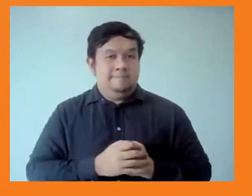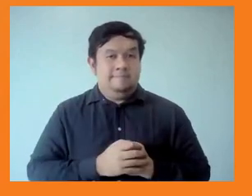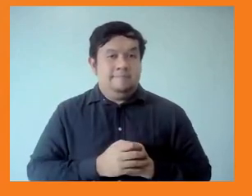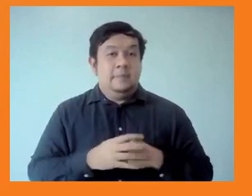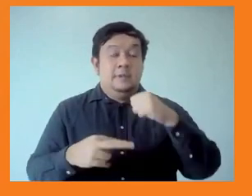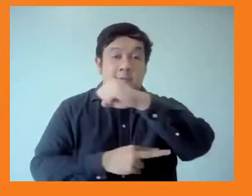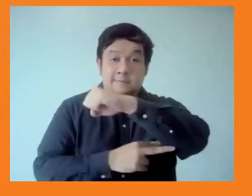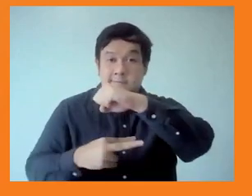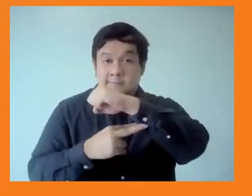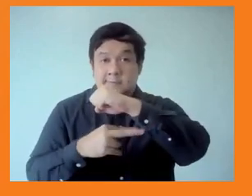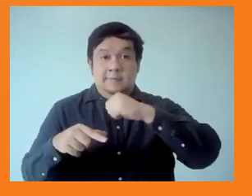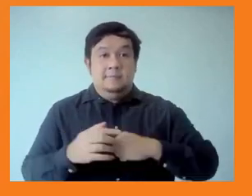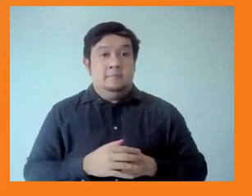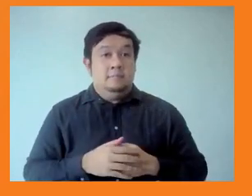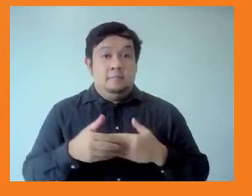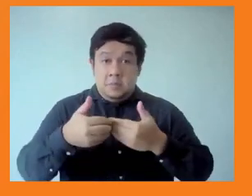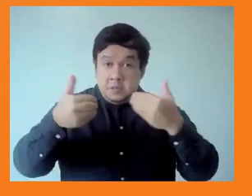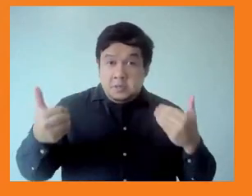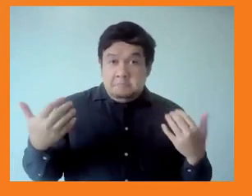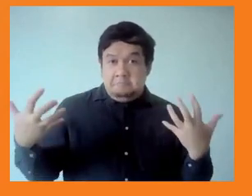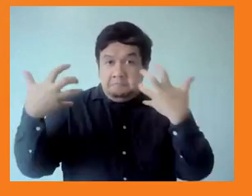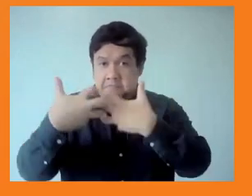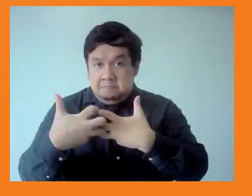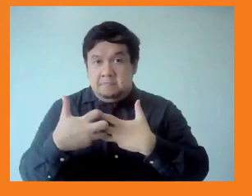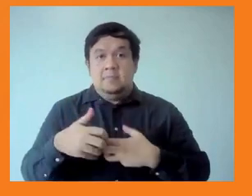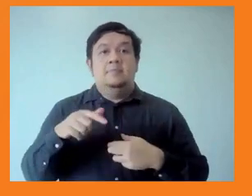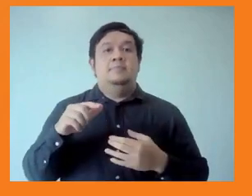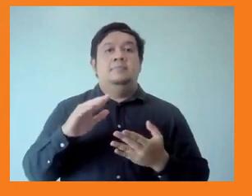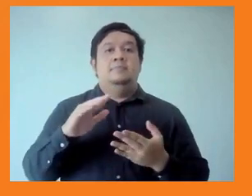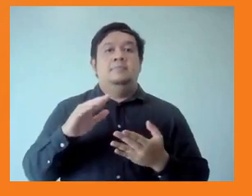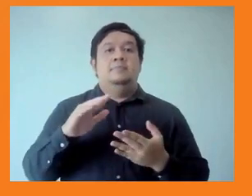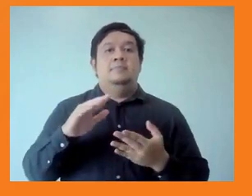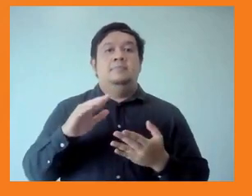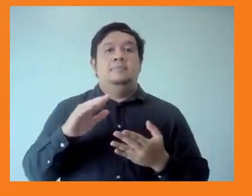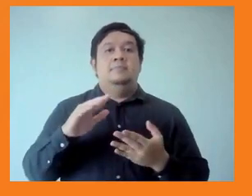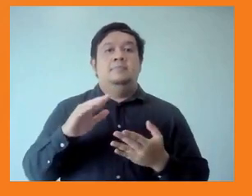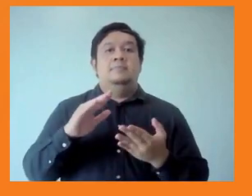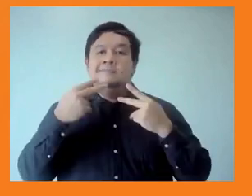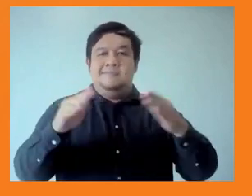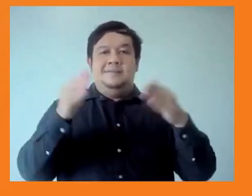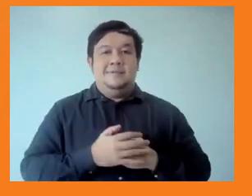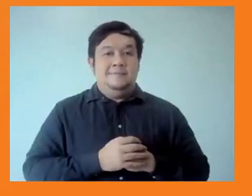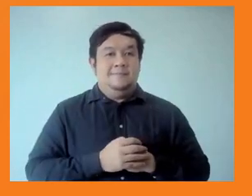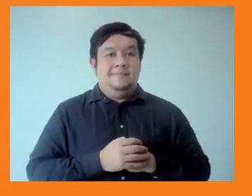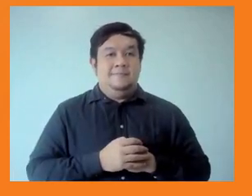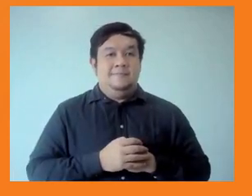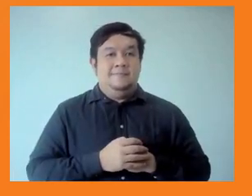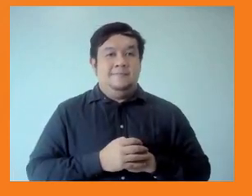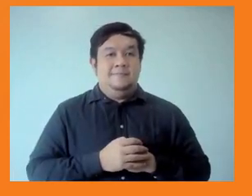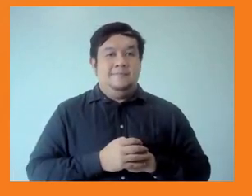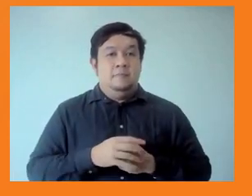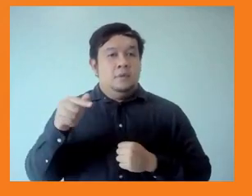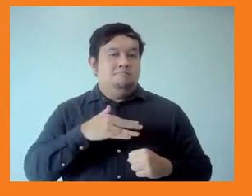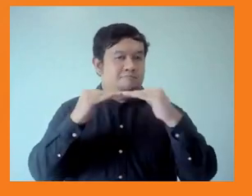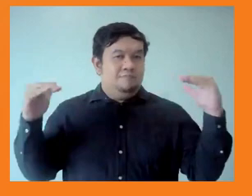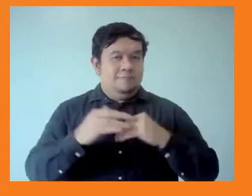to support and monitor the achievements on inequality. The world was extremely unequal before the pandemic, and it is